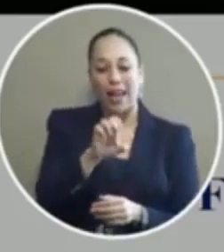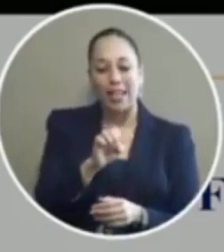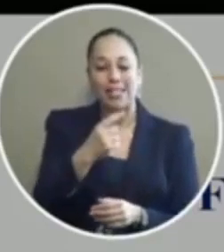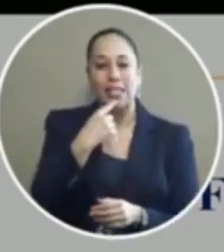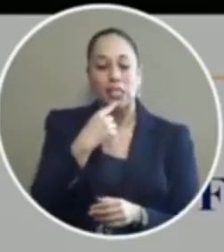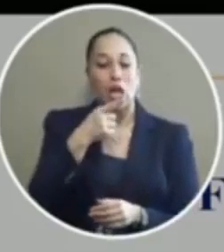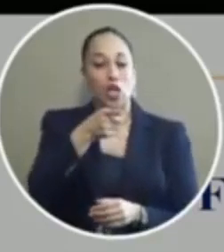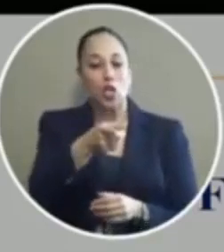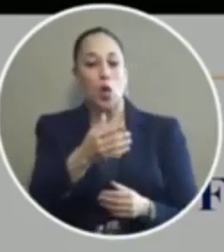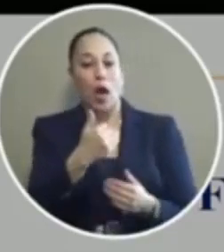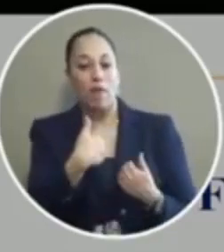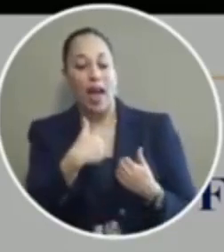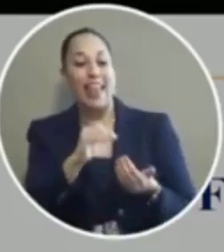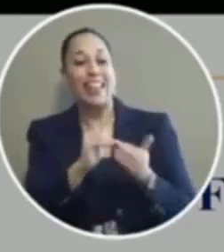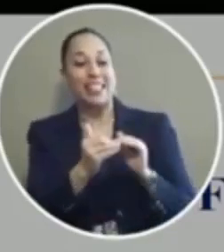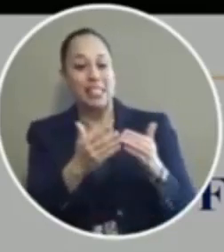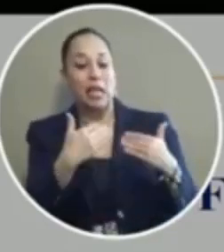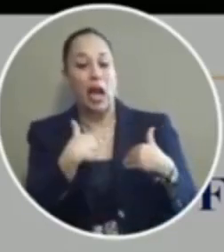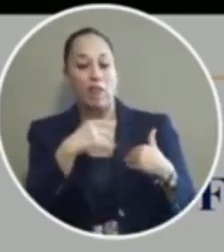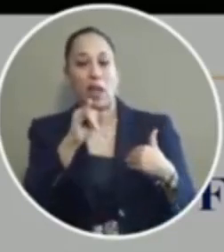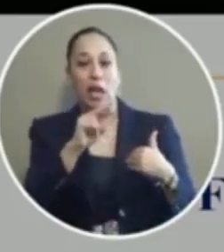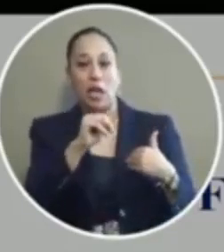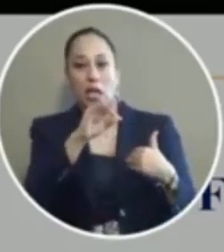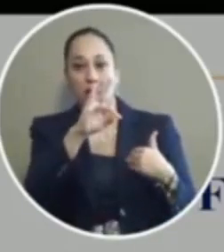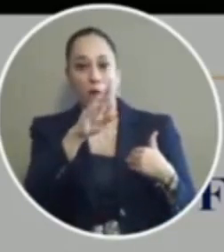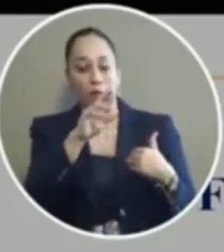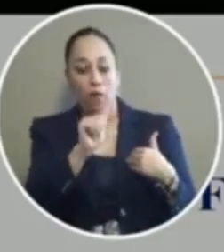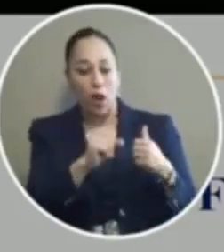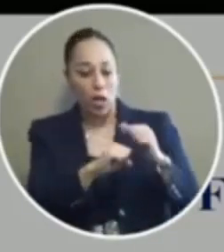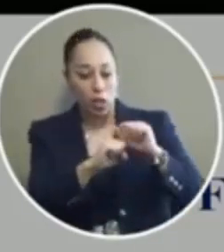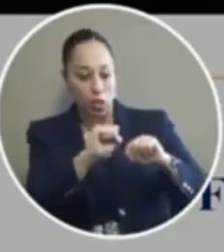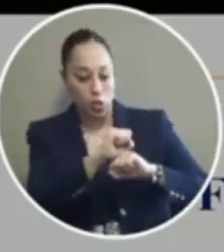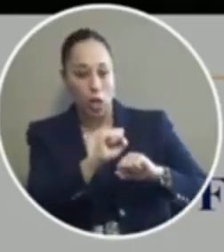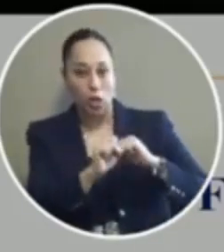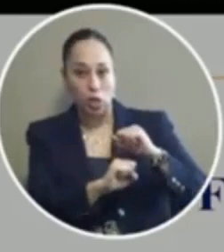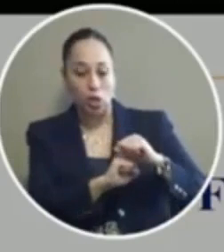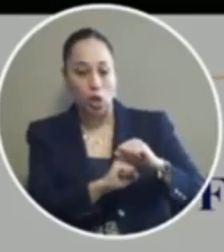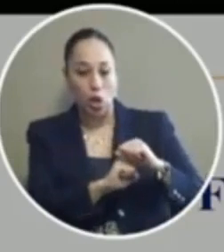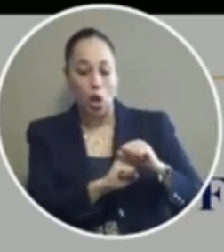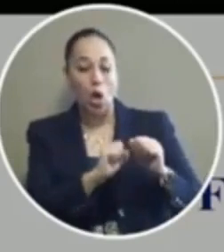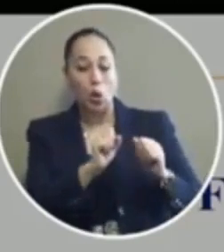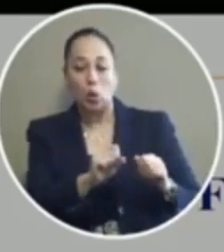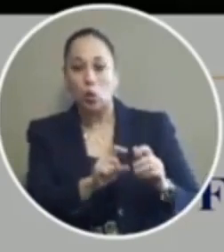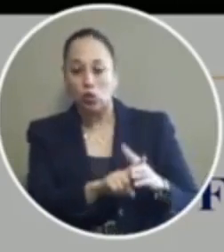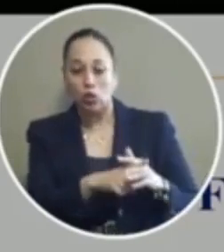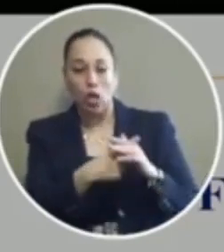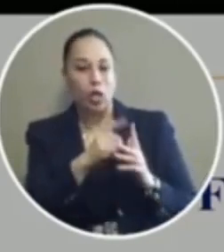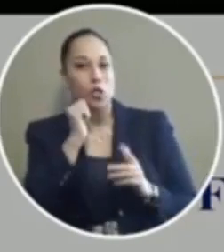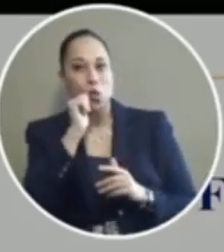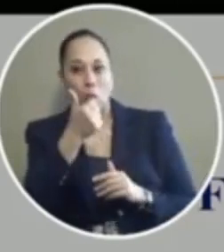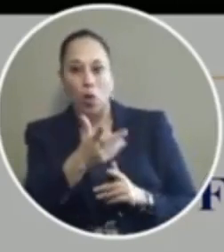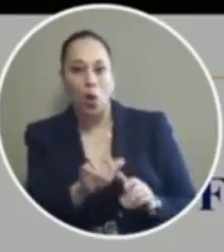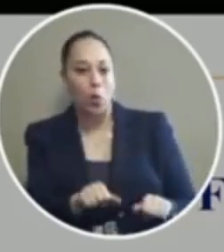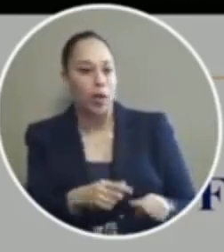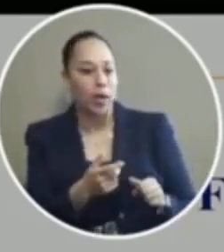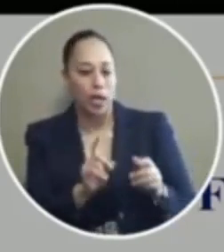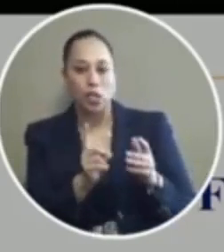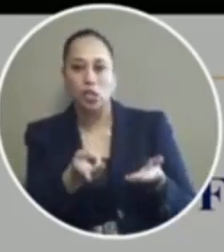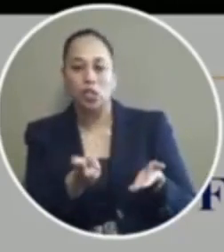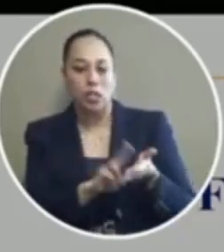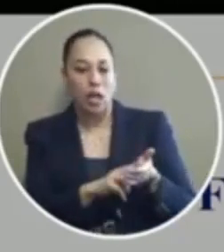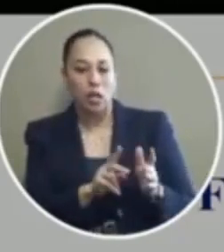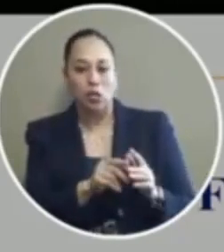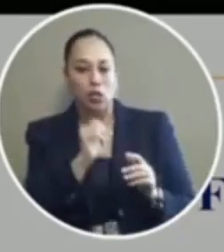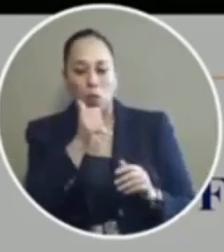you have the city has the infrastructure in order to basically start tomorrow that we could start site and release tomorrow